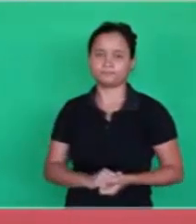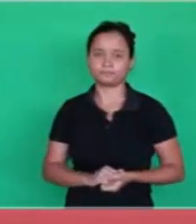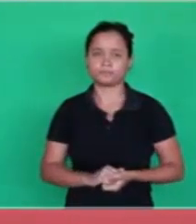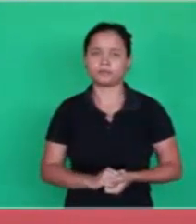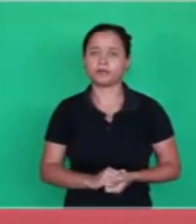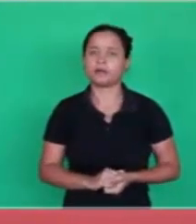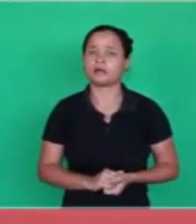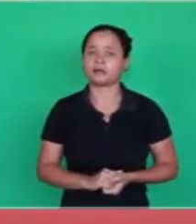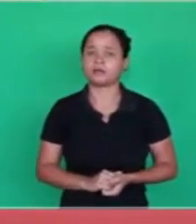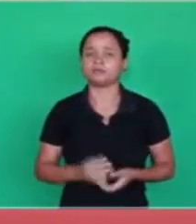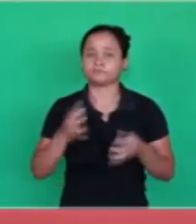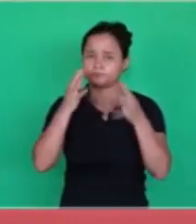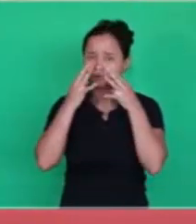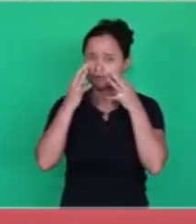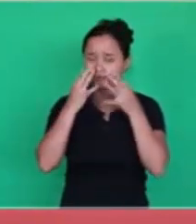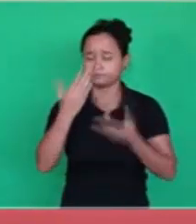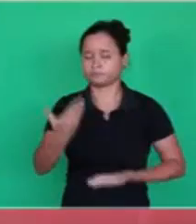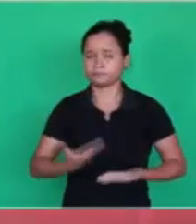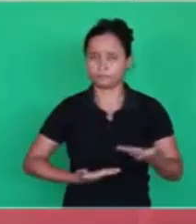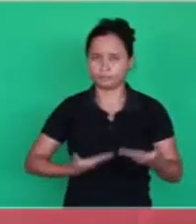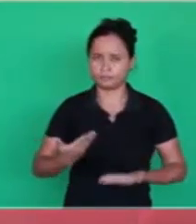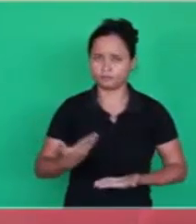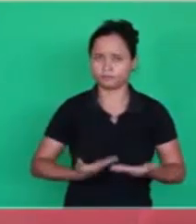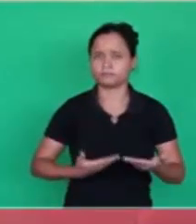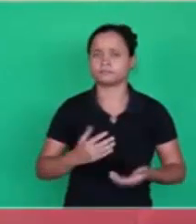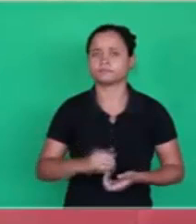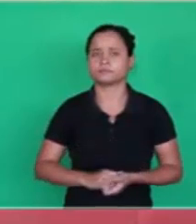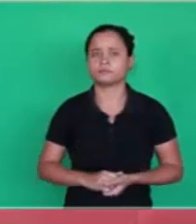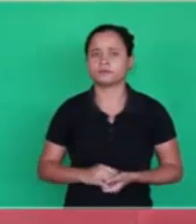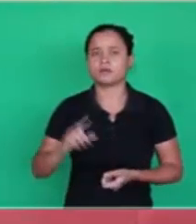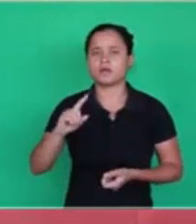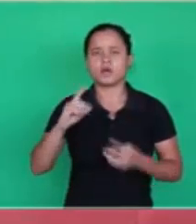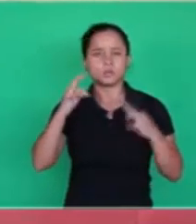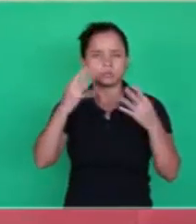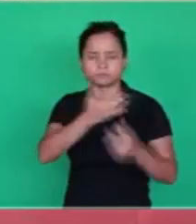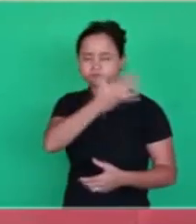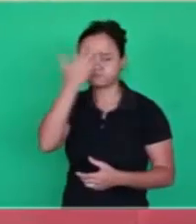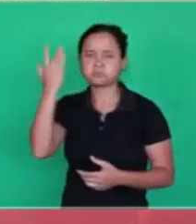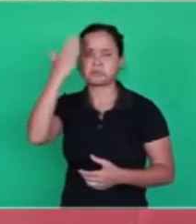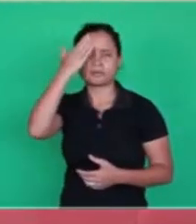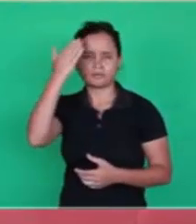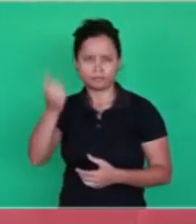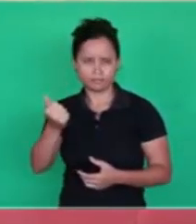You see, brothers, everybody knows that.